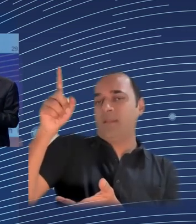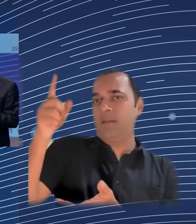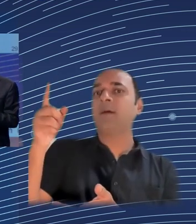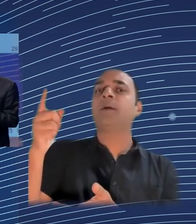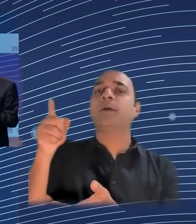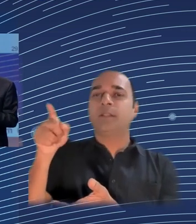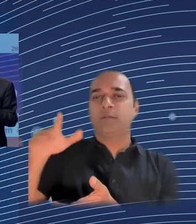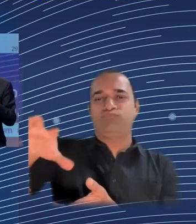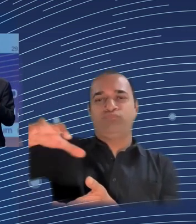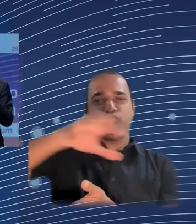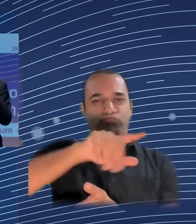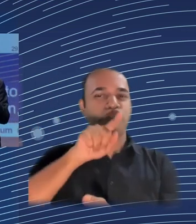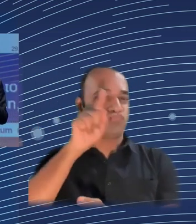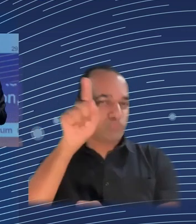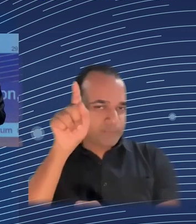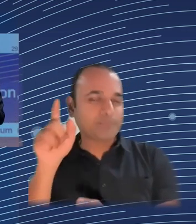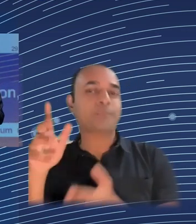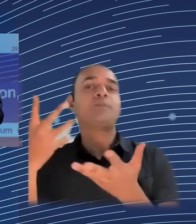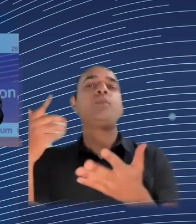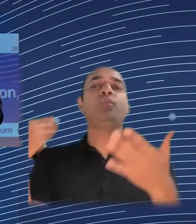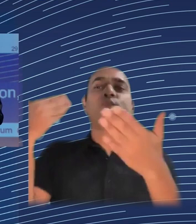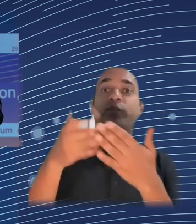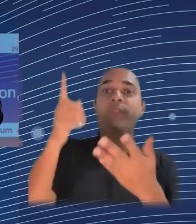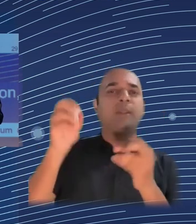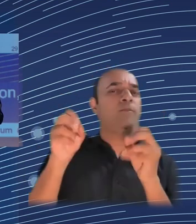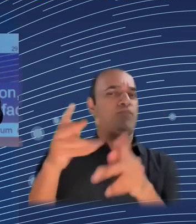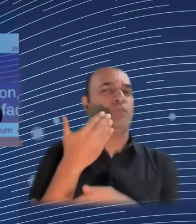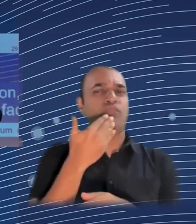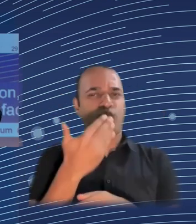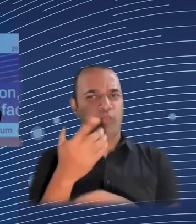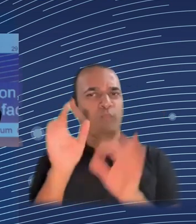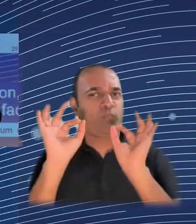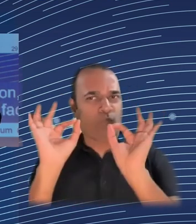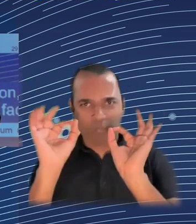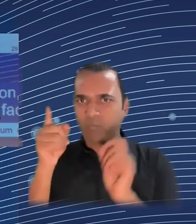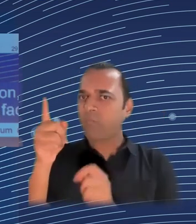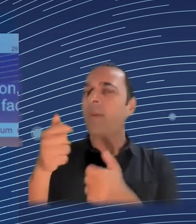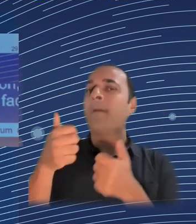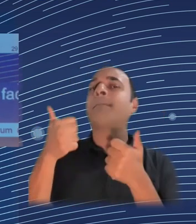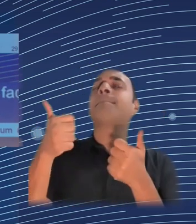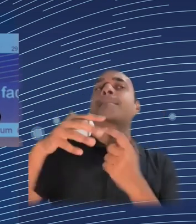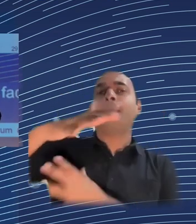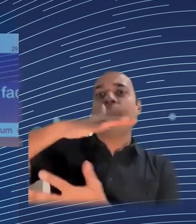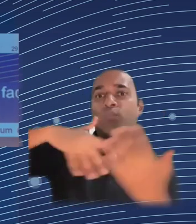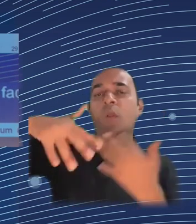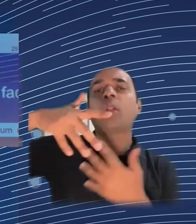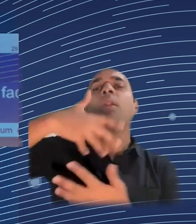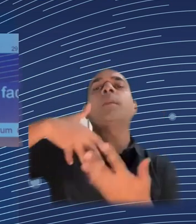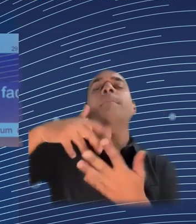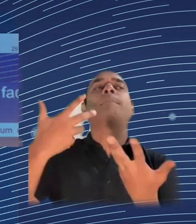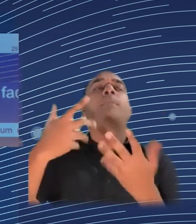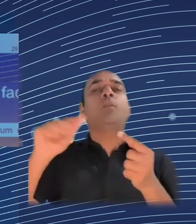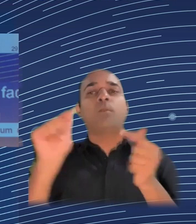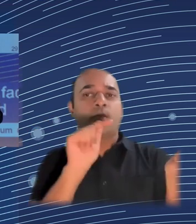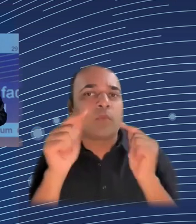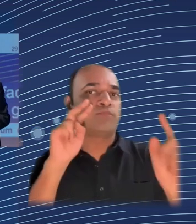Europe are facing, if we want to fight poverty, what we need is to tap and generate jobs and opportunities